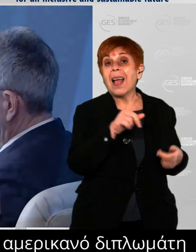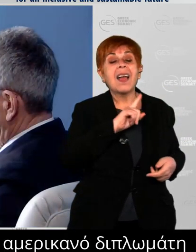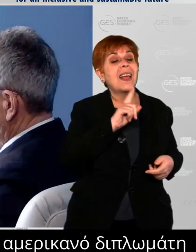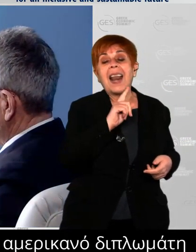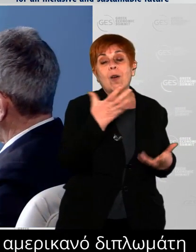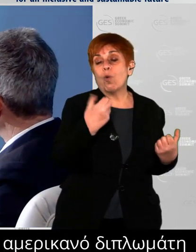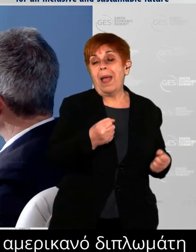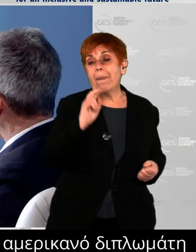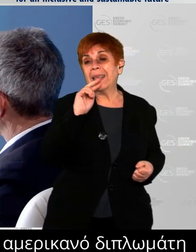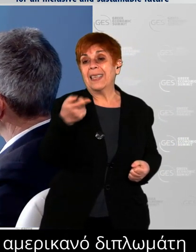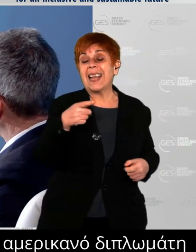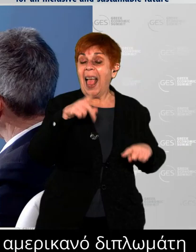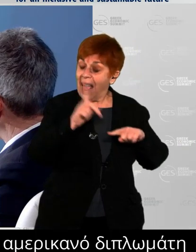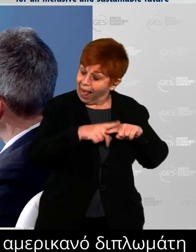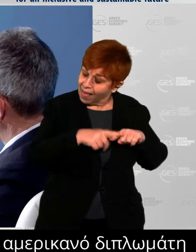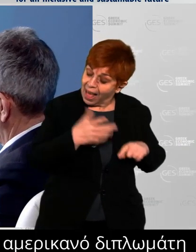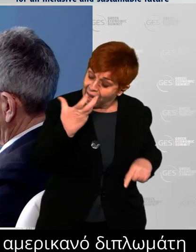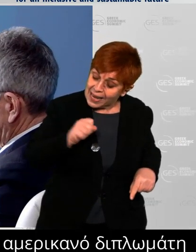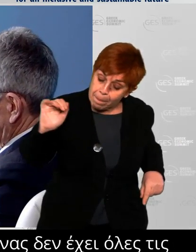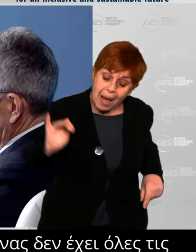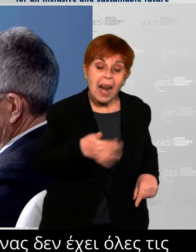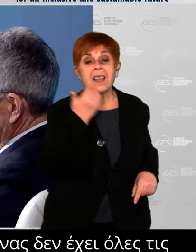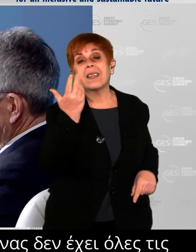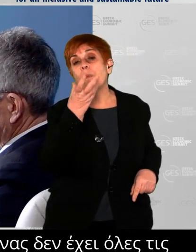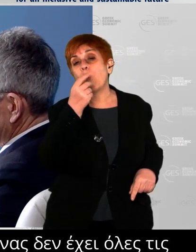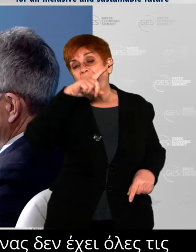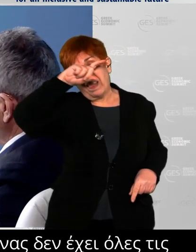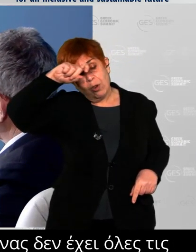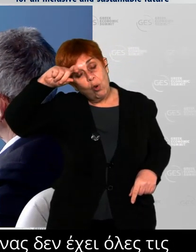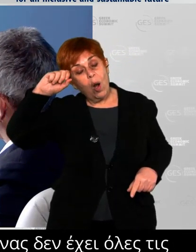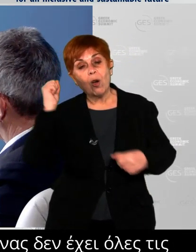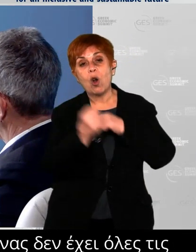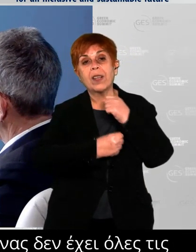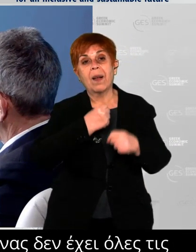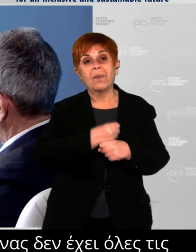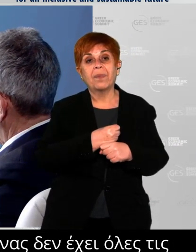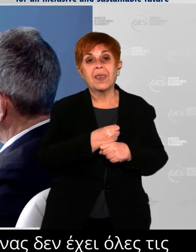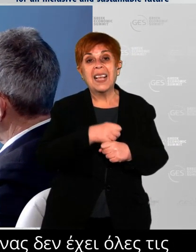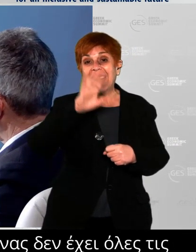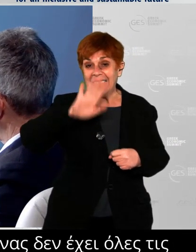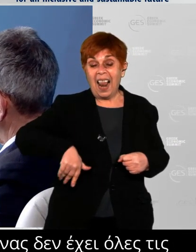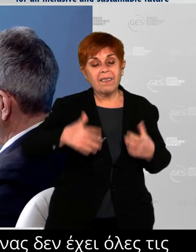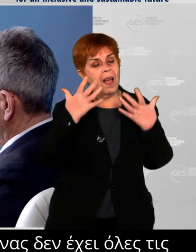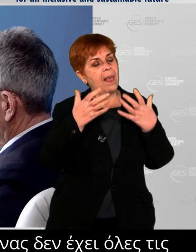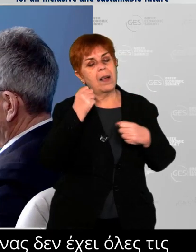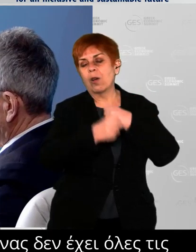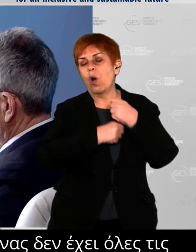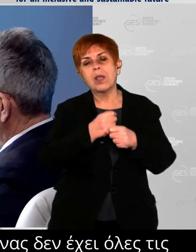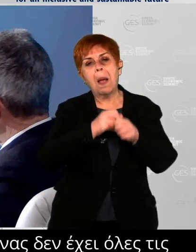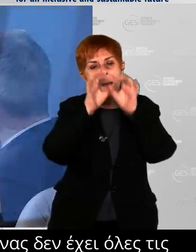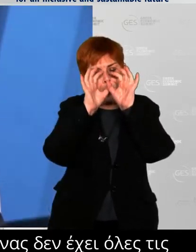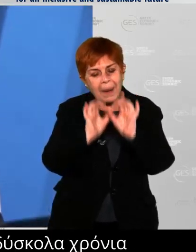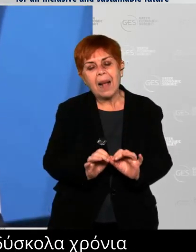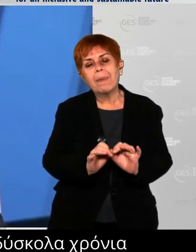a particularly challenging decade. It's easy to forget how difficult things were.